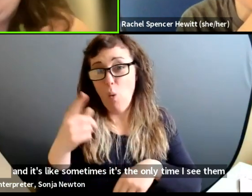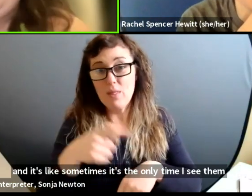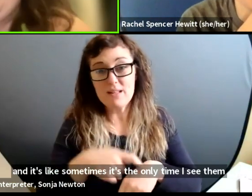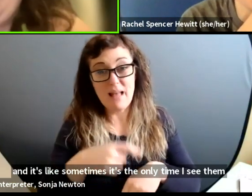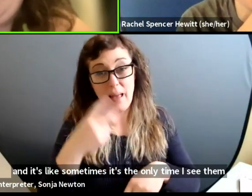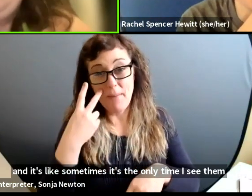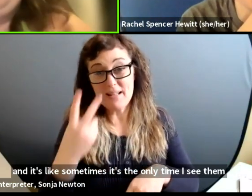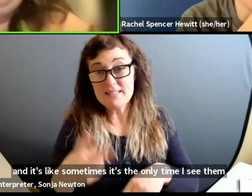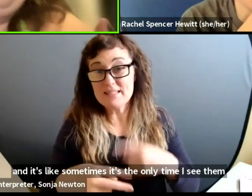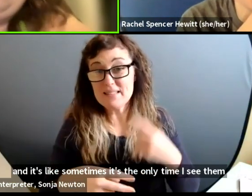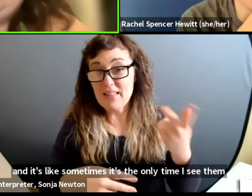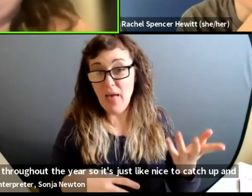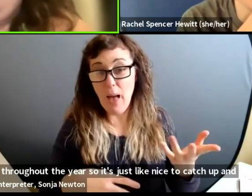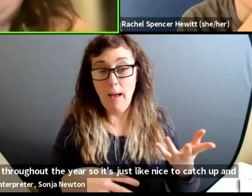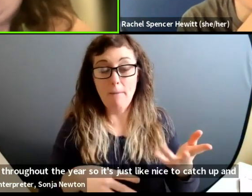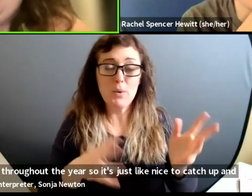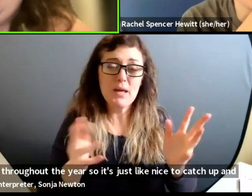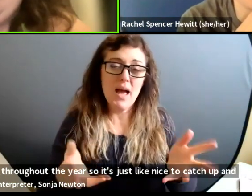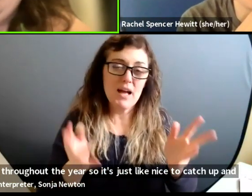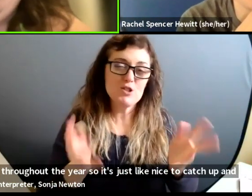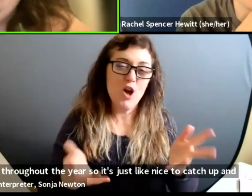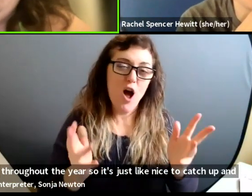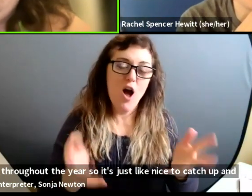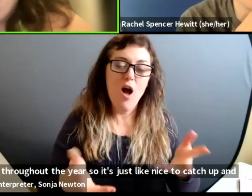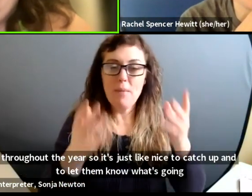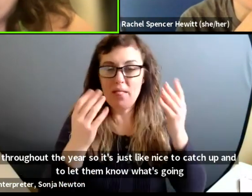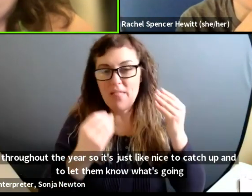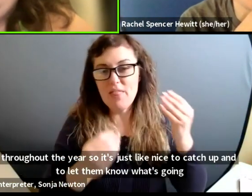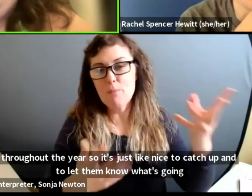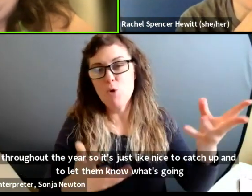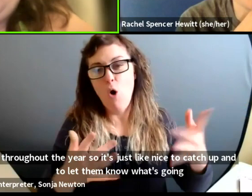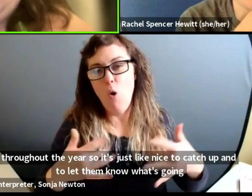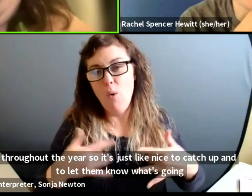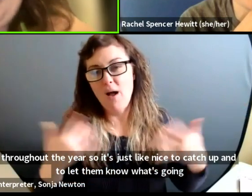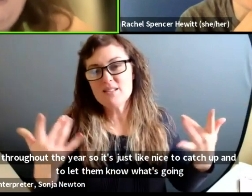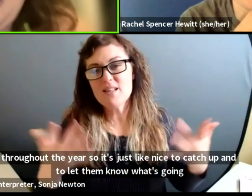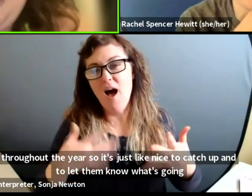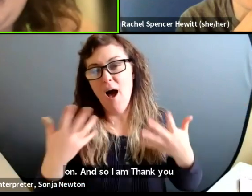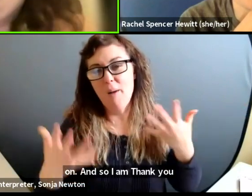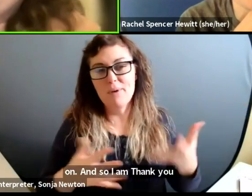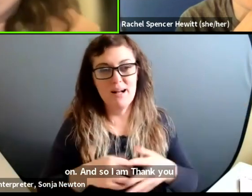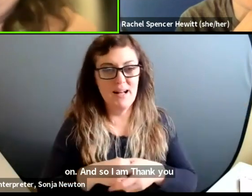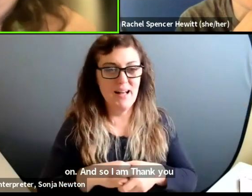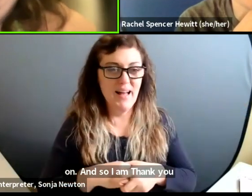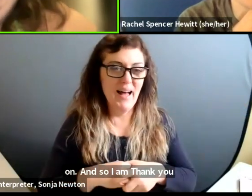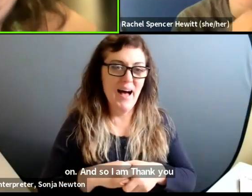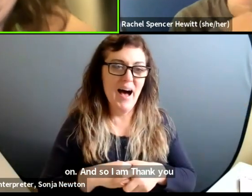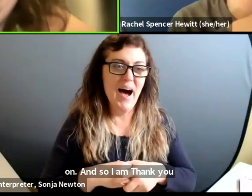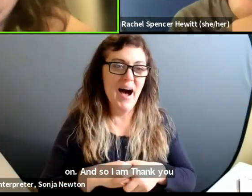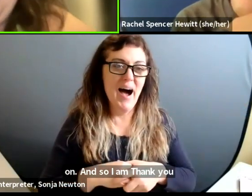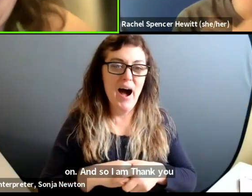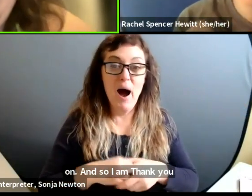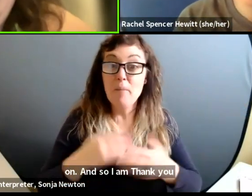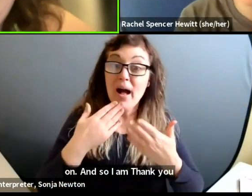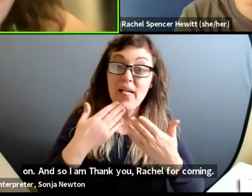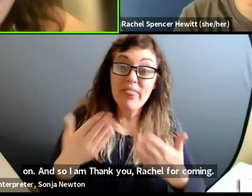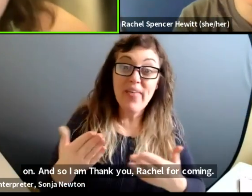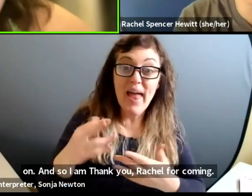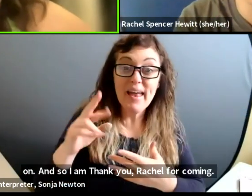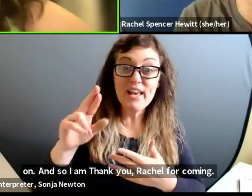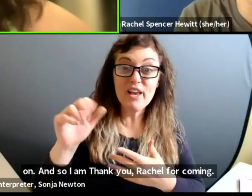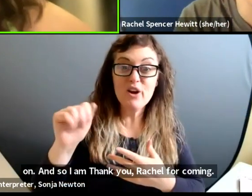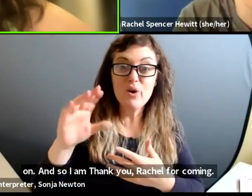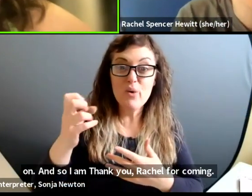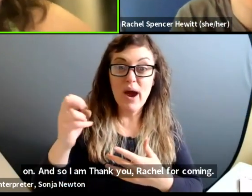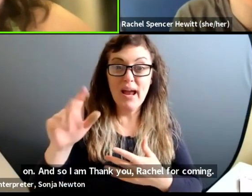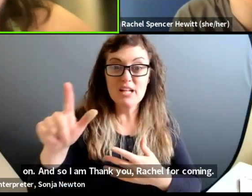like, nice to catch up and to let them know what's going on. Um, and so I, and thank you, Rachel, for coming and speaking at that